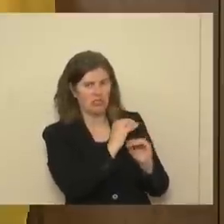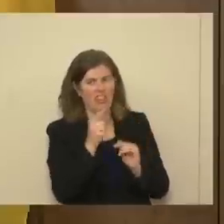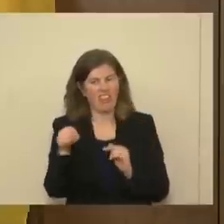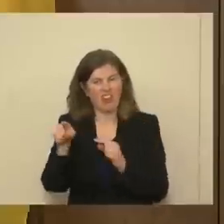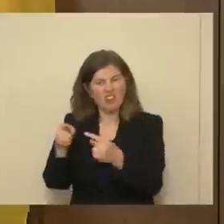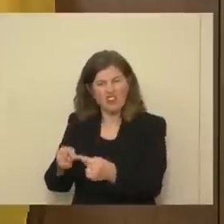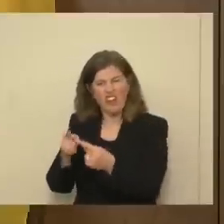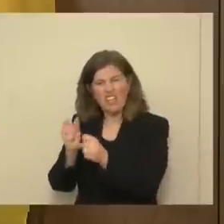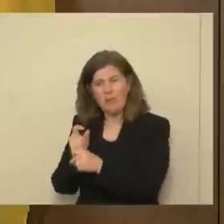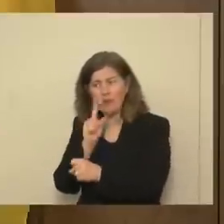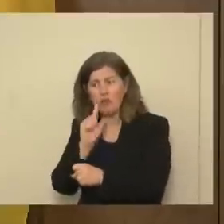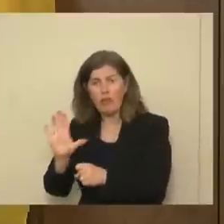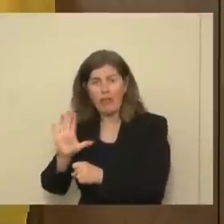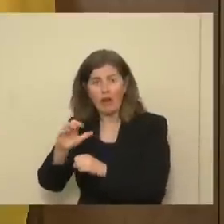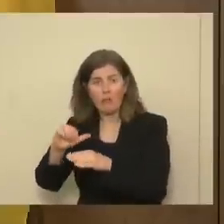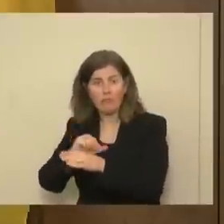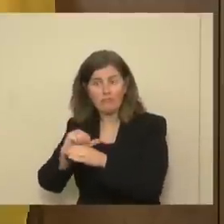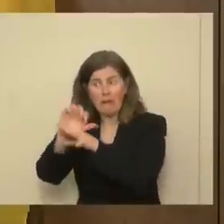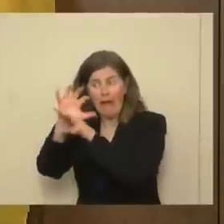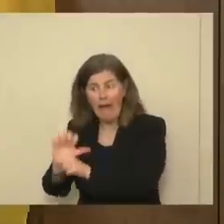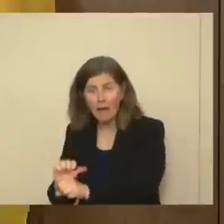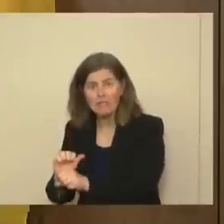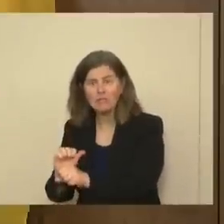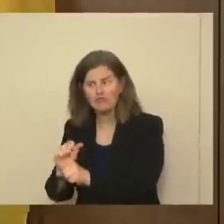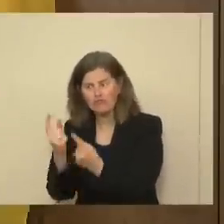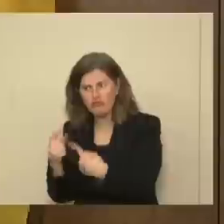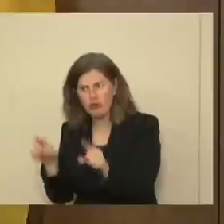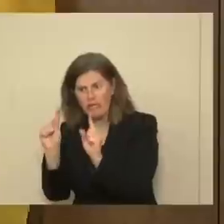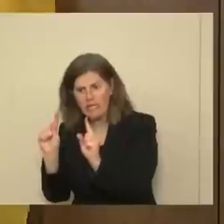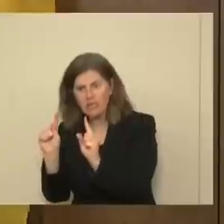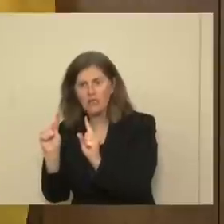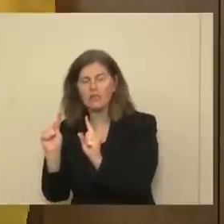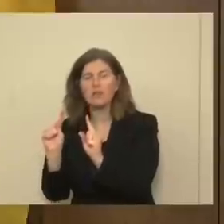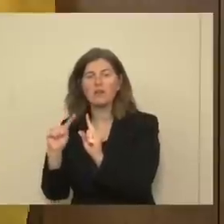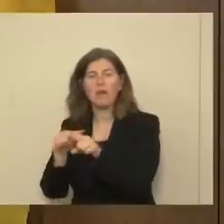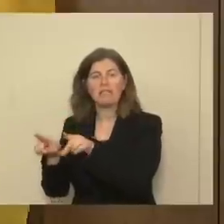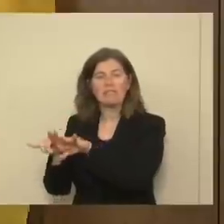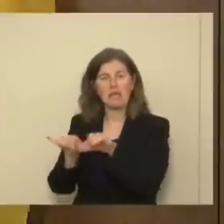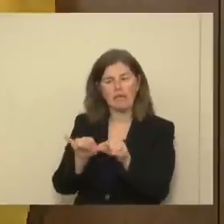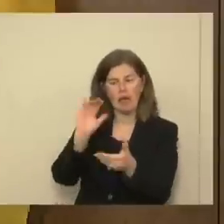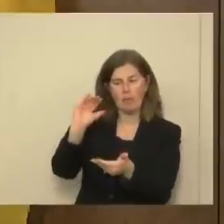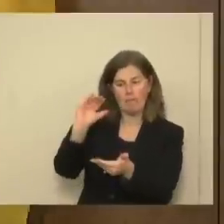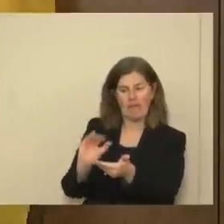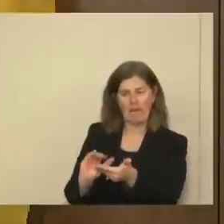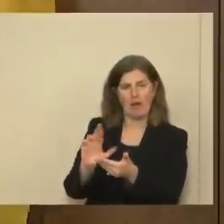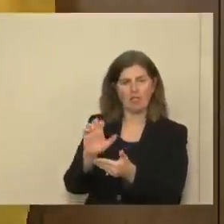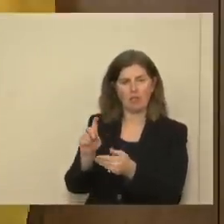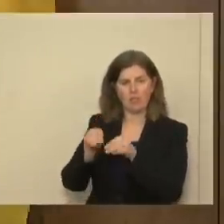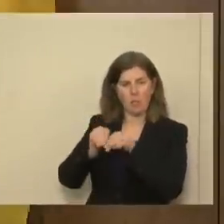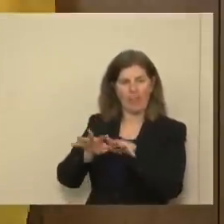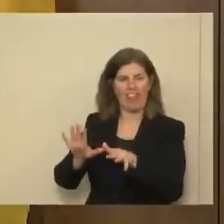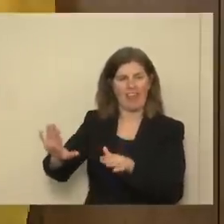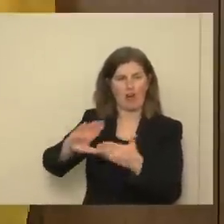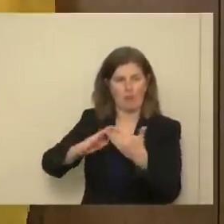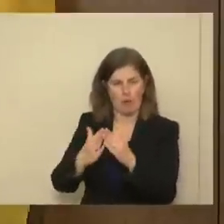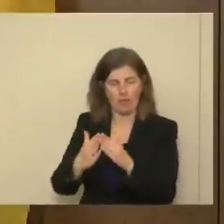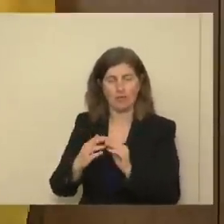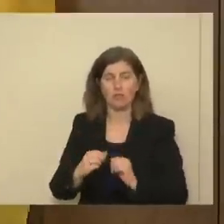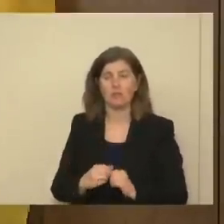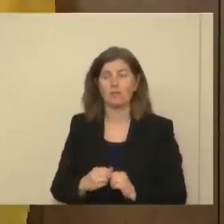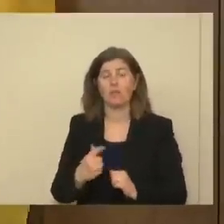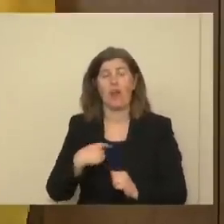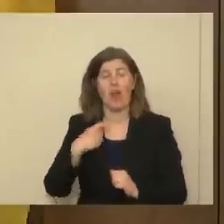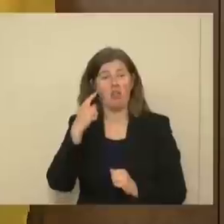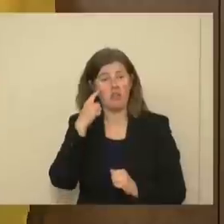that both their COVID-safe practices are working, but they minimize risk into their communities. I think